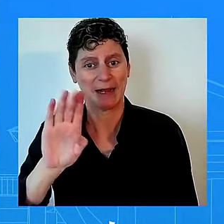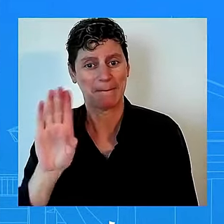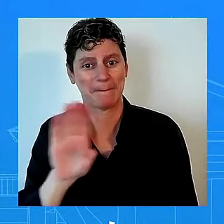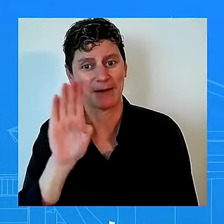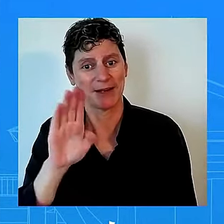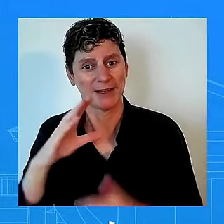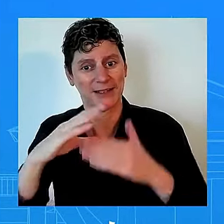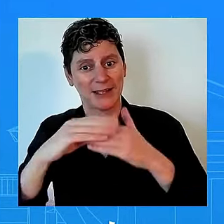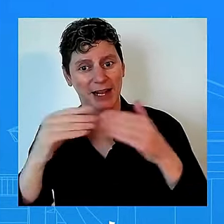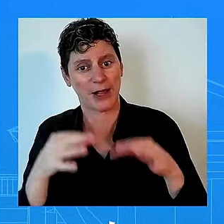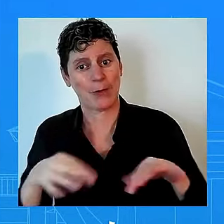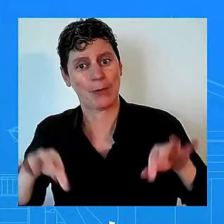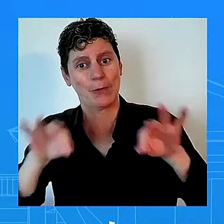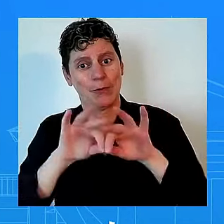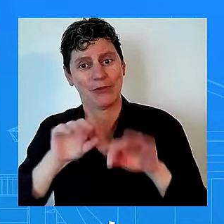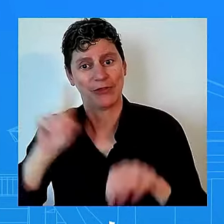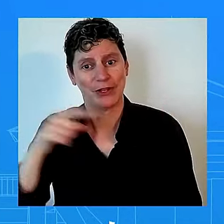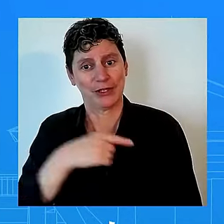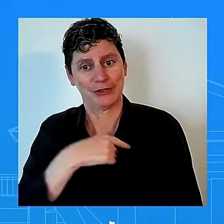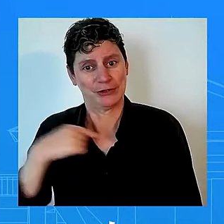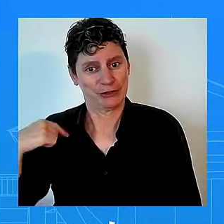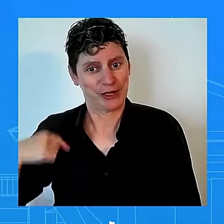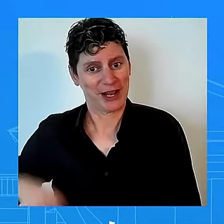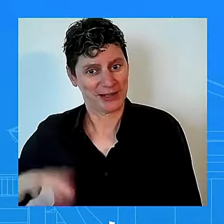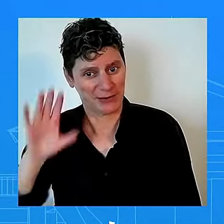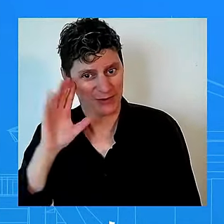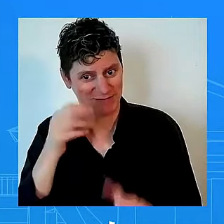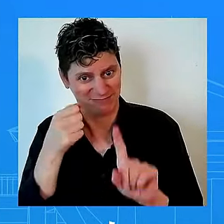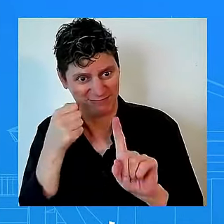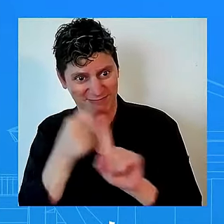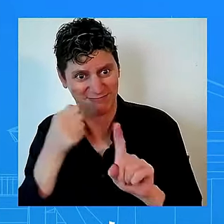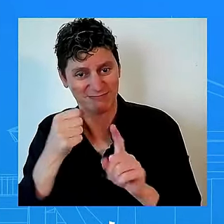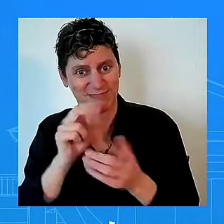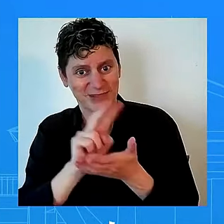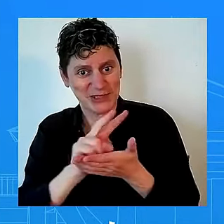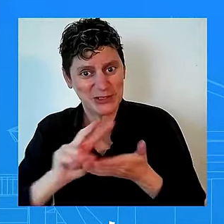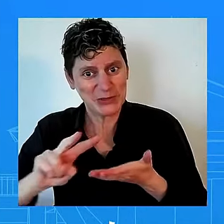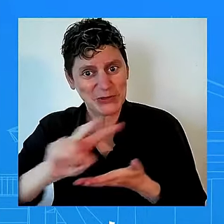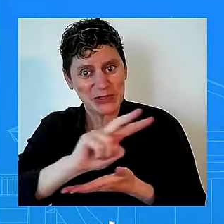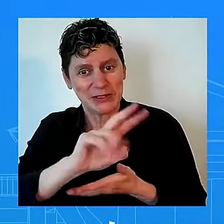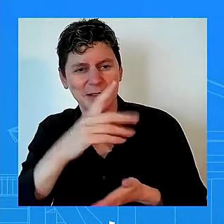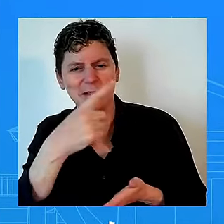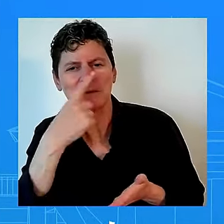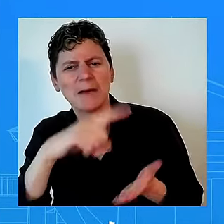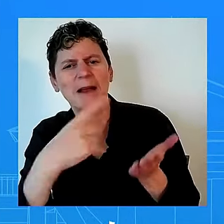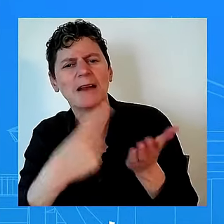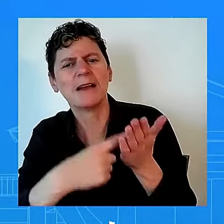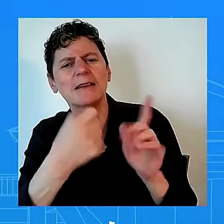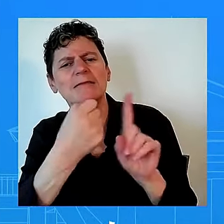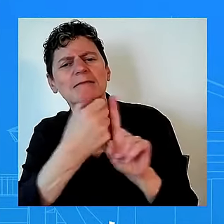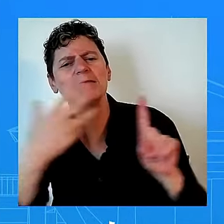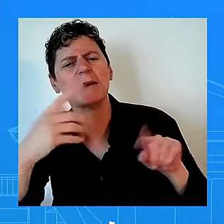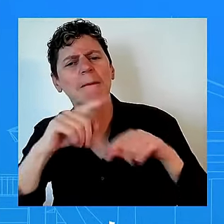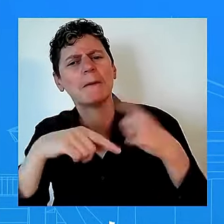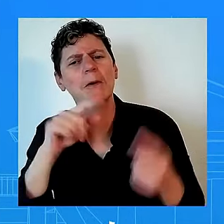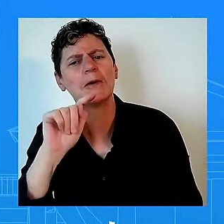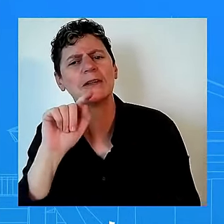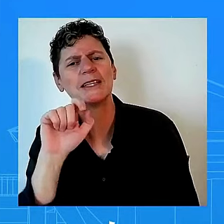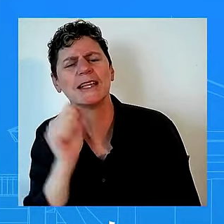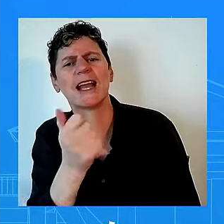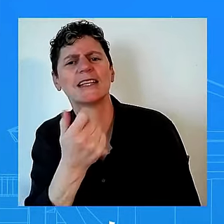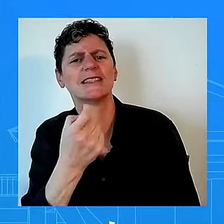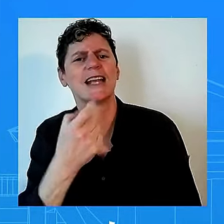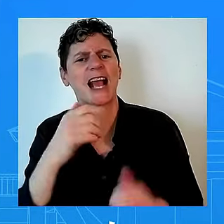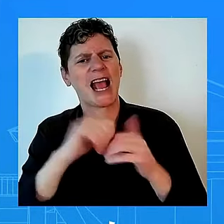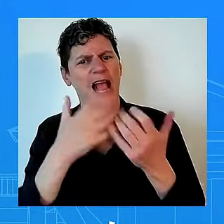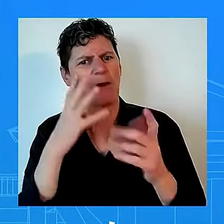so the 301 tariff the tariffs so look we made an announcement uh this morning as you just uh that went out early